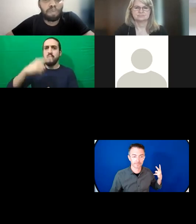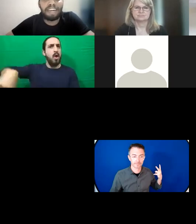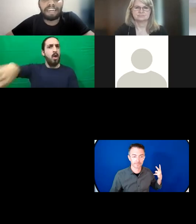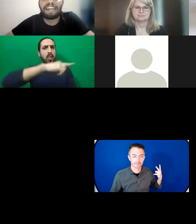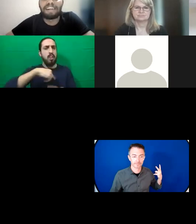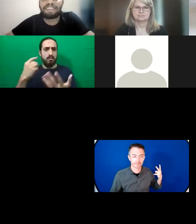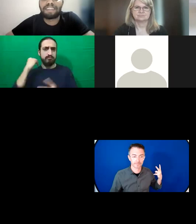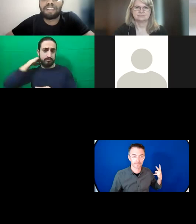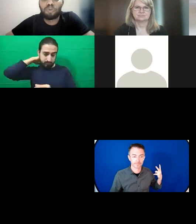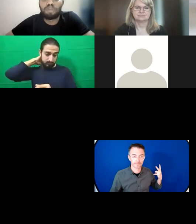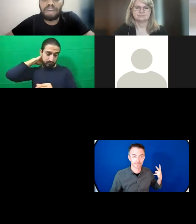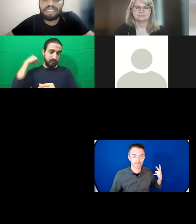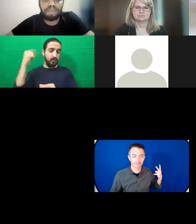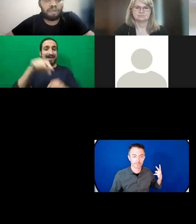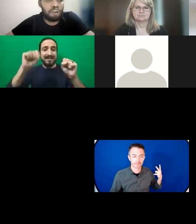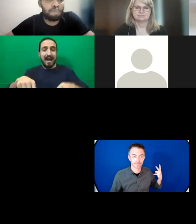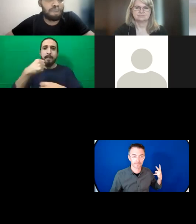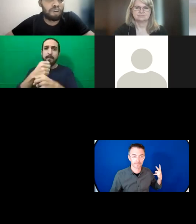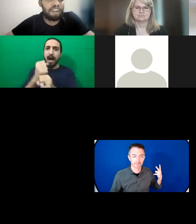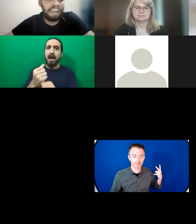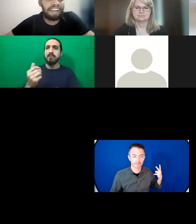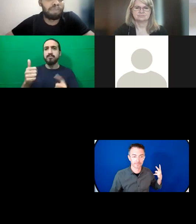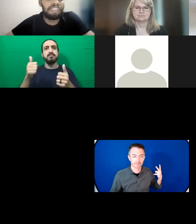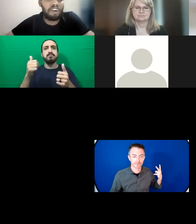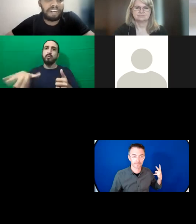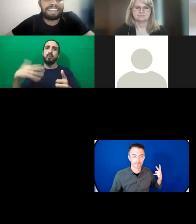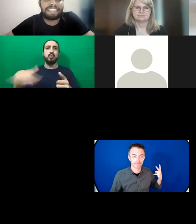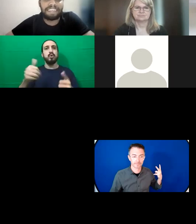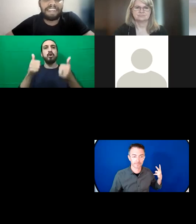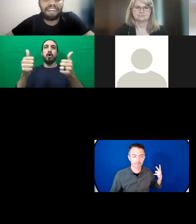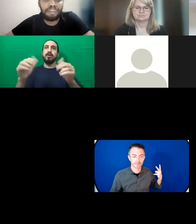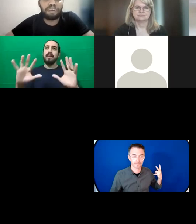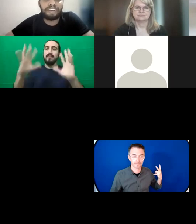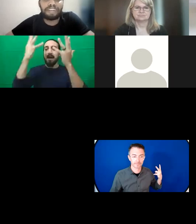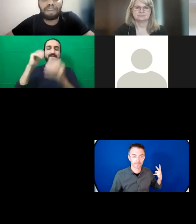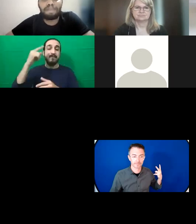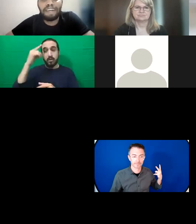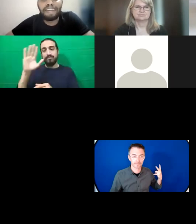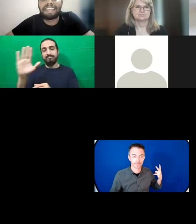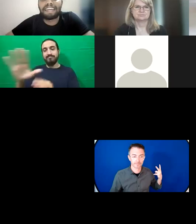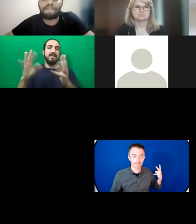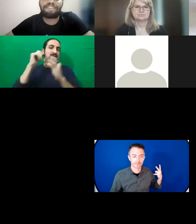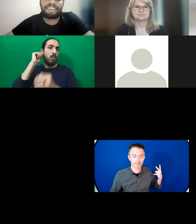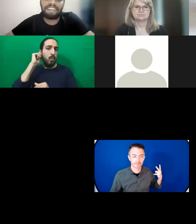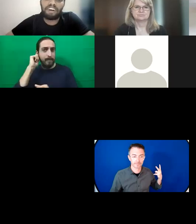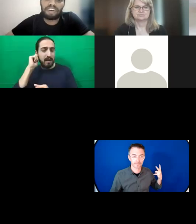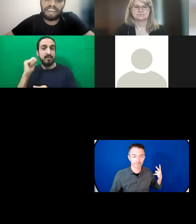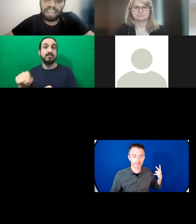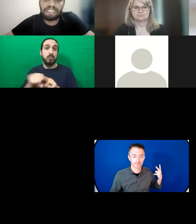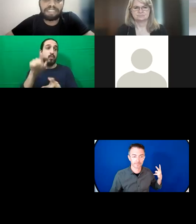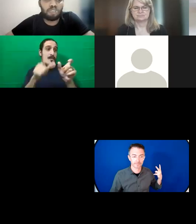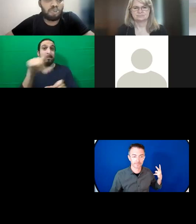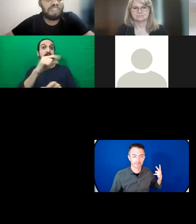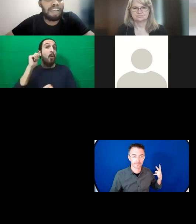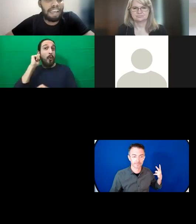vulnerable women and girls we must support young people and youth led organization network by building their capacity on